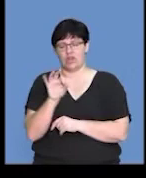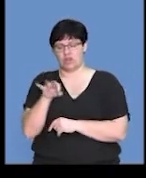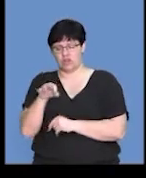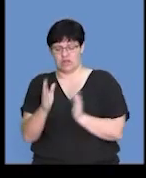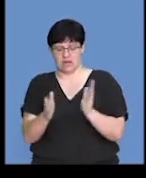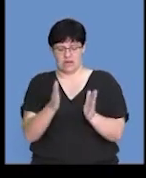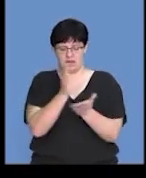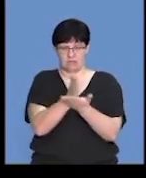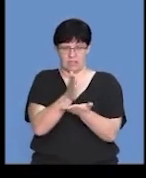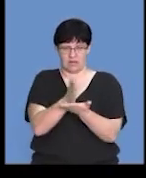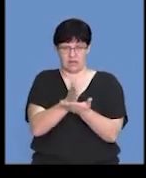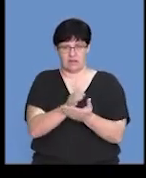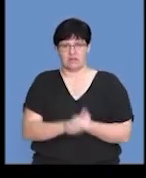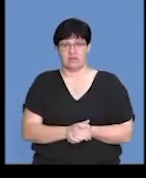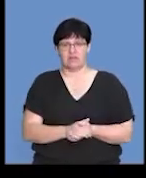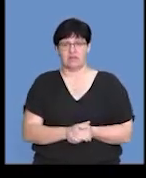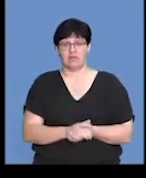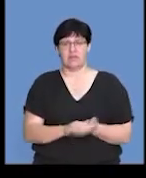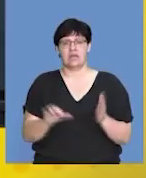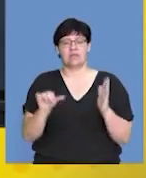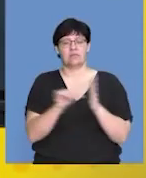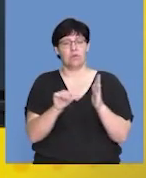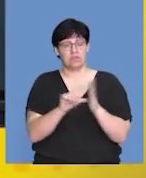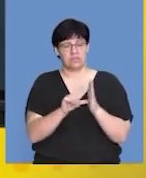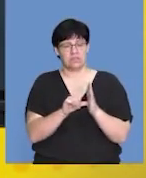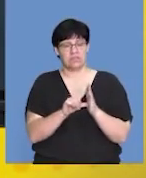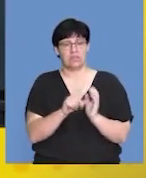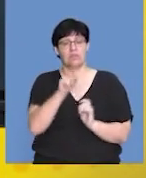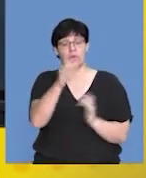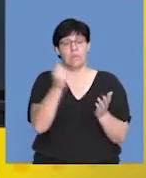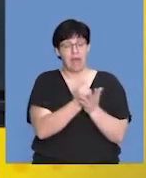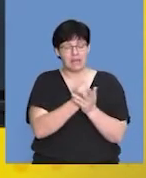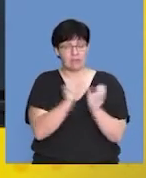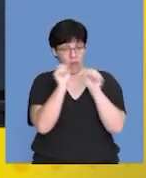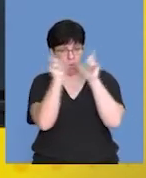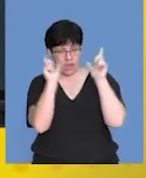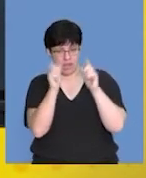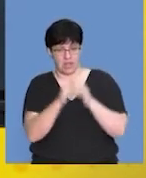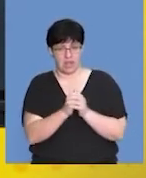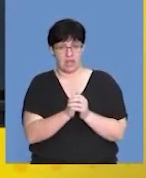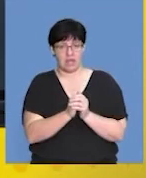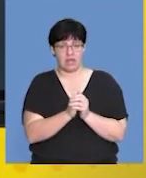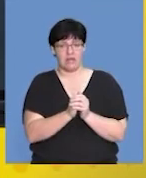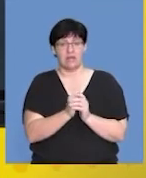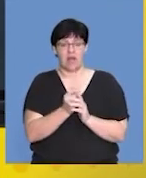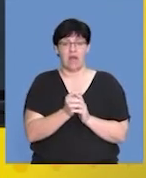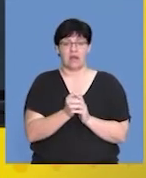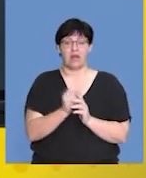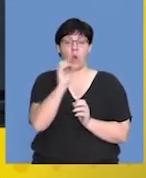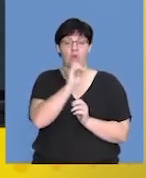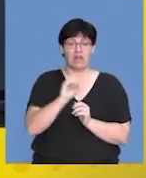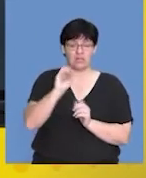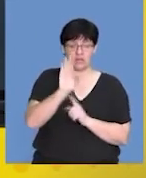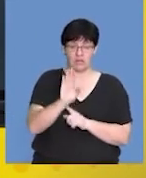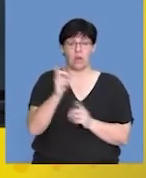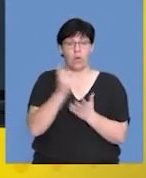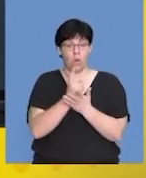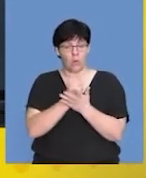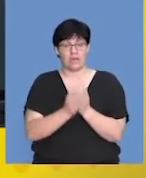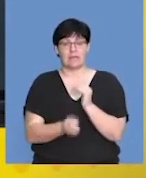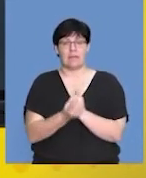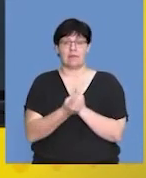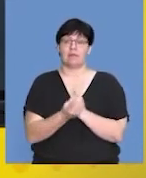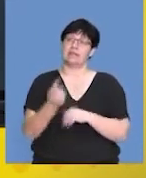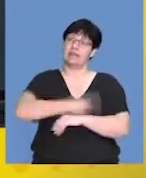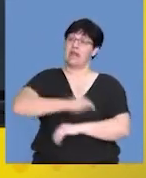13. Guys, it's important that you need to be cautious about assuming that ovulation always takes place